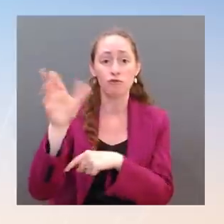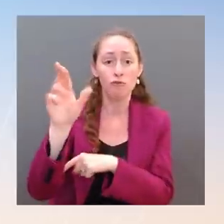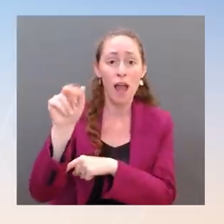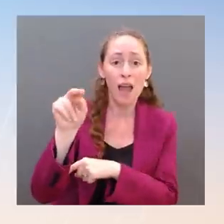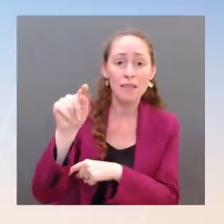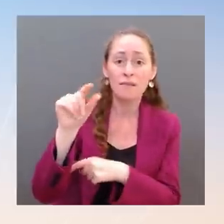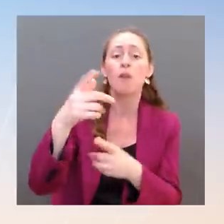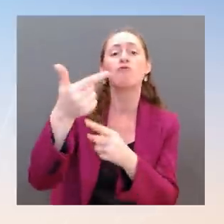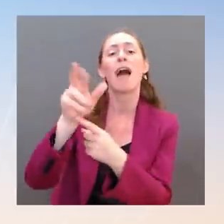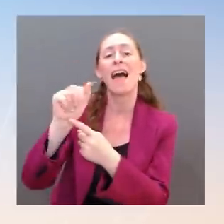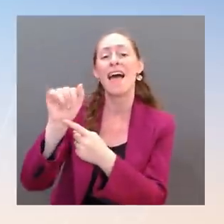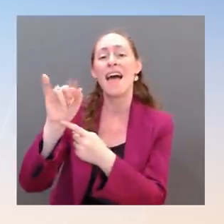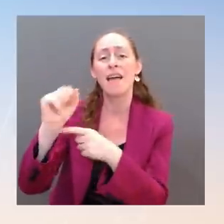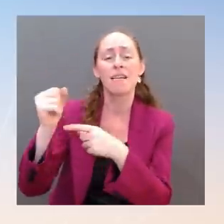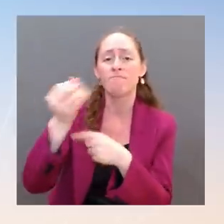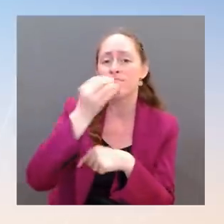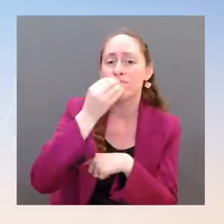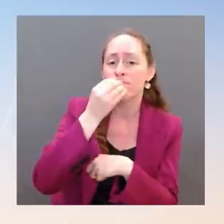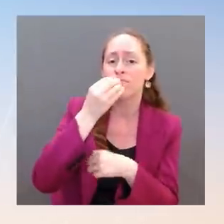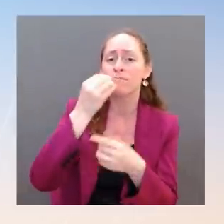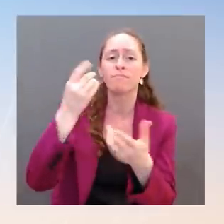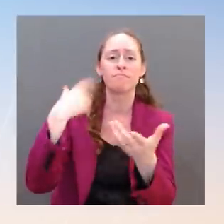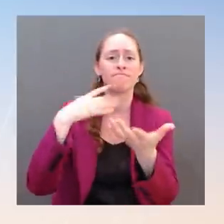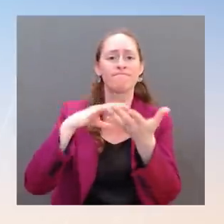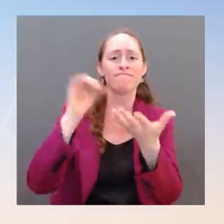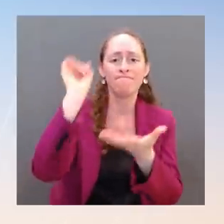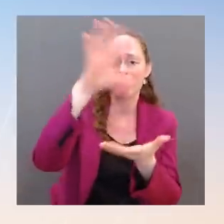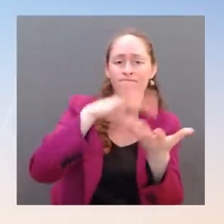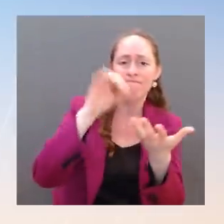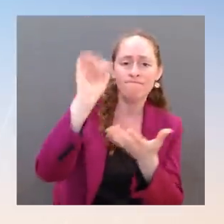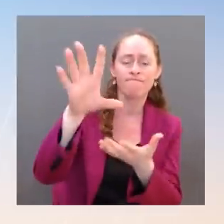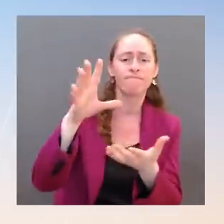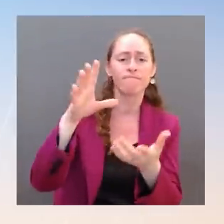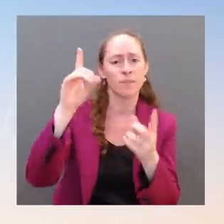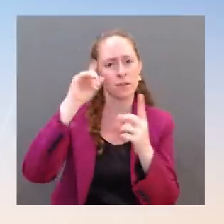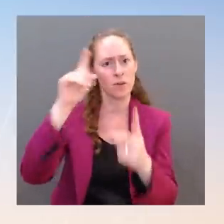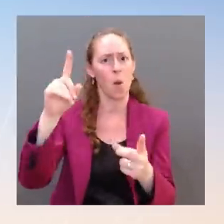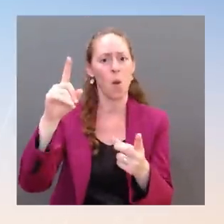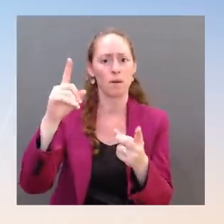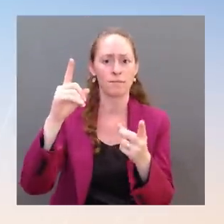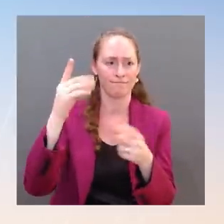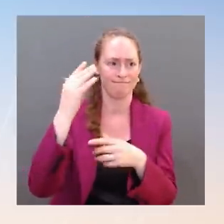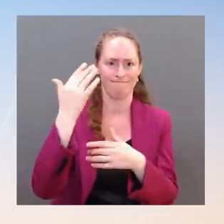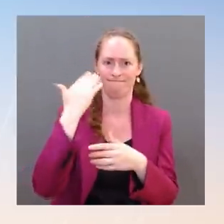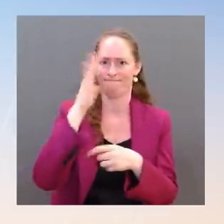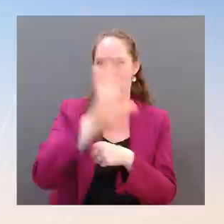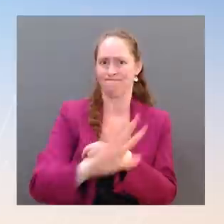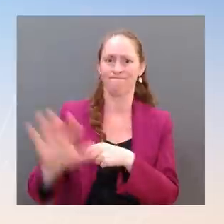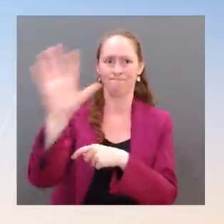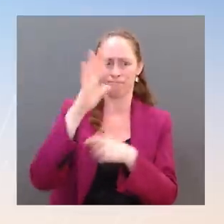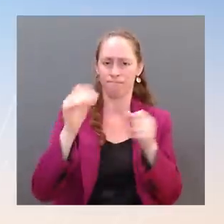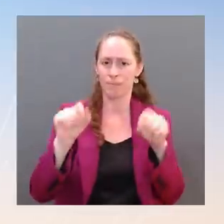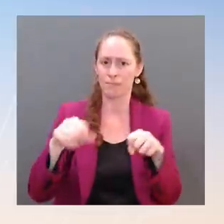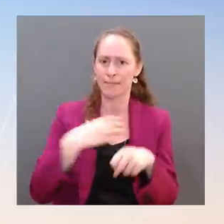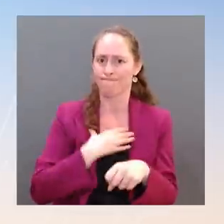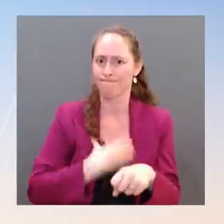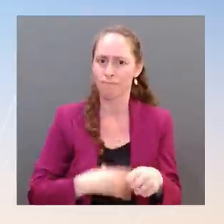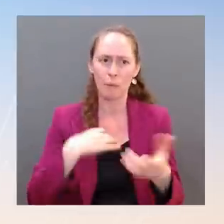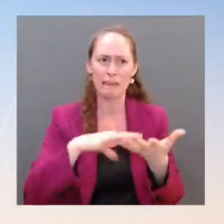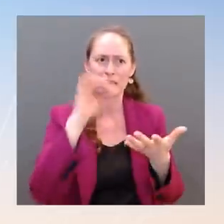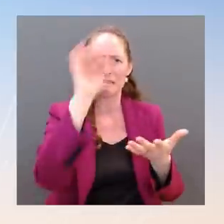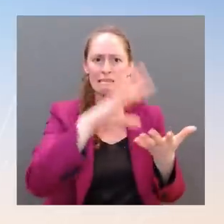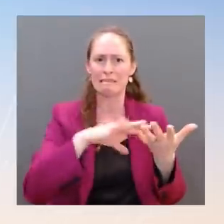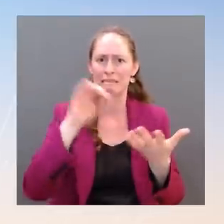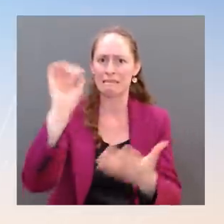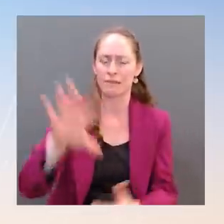would like to see an outcome in which the facts, not just the rhetoric, the facts bear out